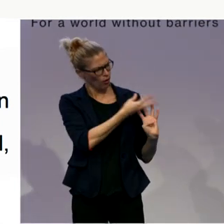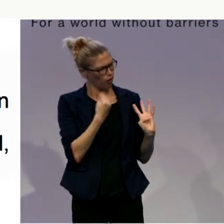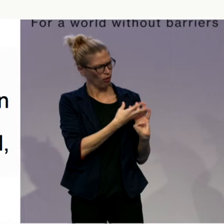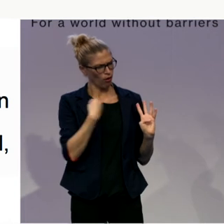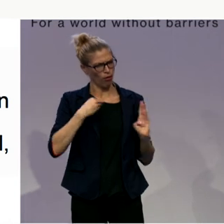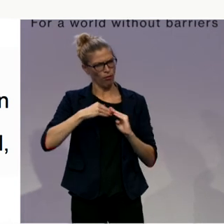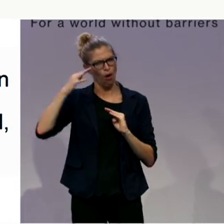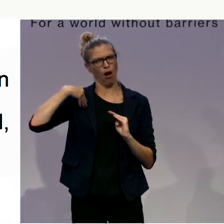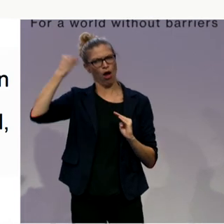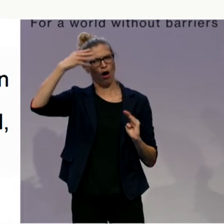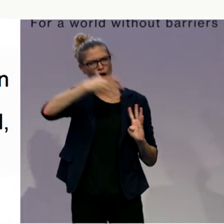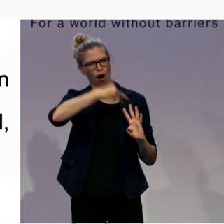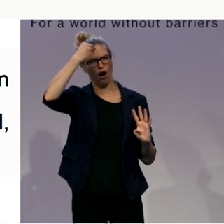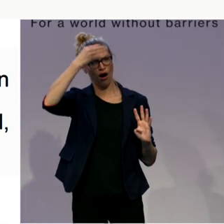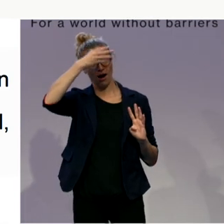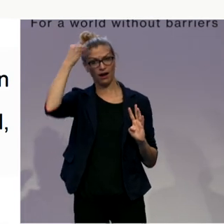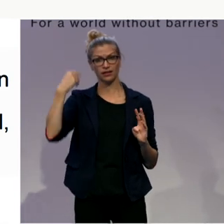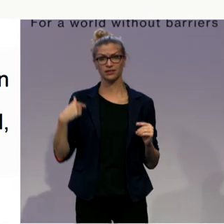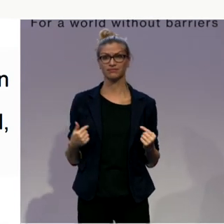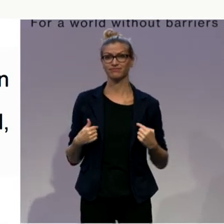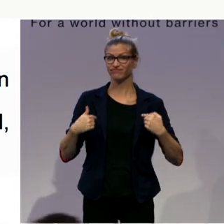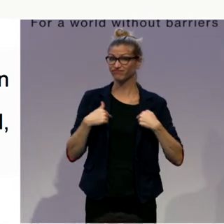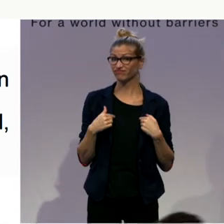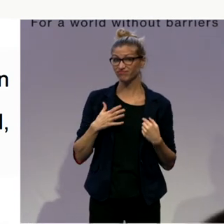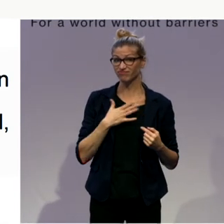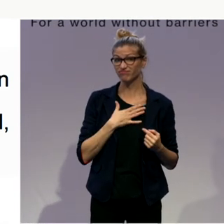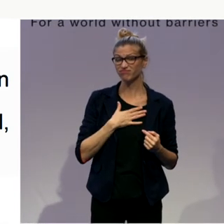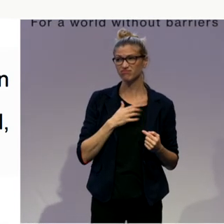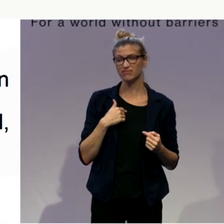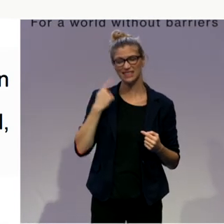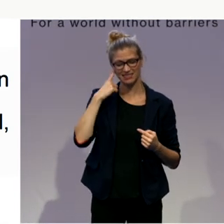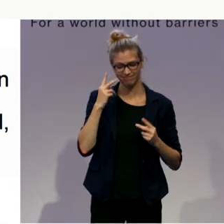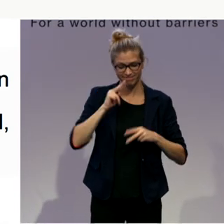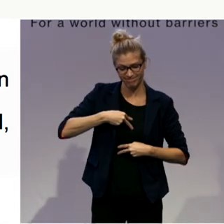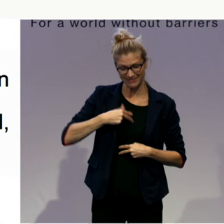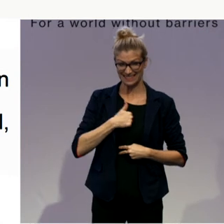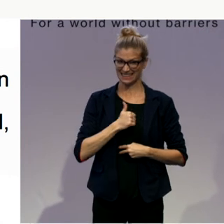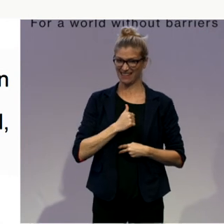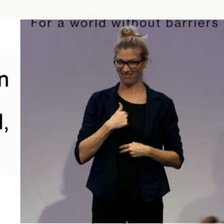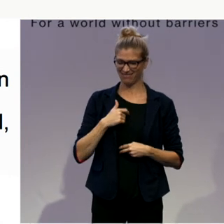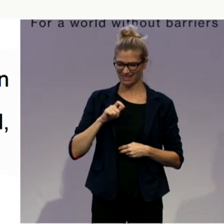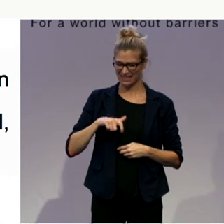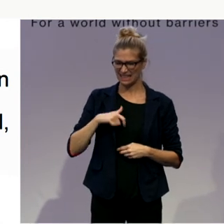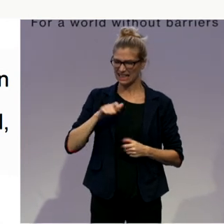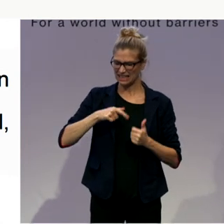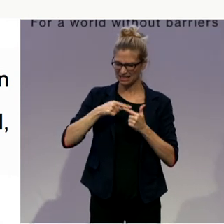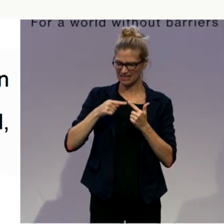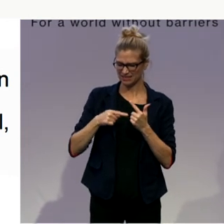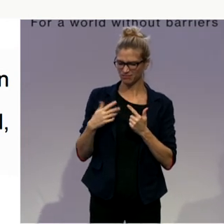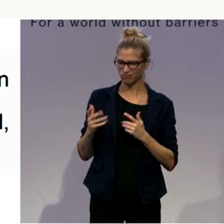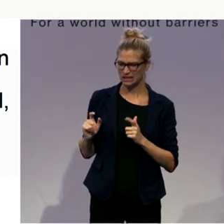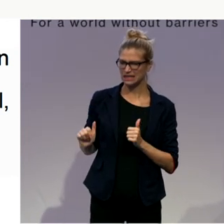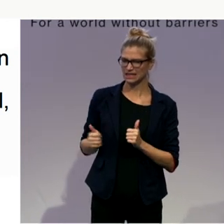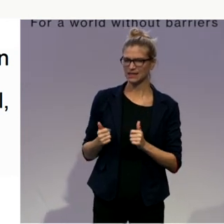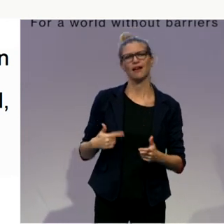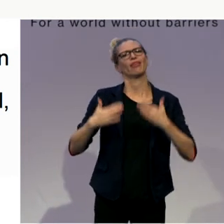slow I am in saying my own needs and it is a constant journey of acceptance. I just want to say a huge thank you please a round